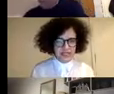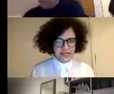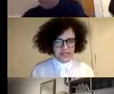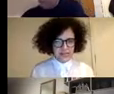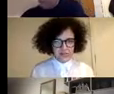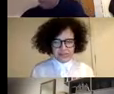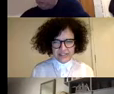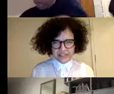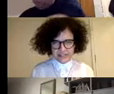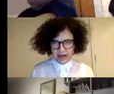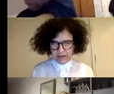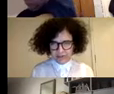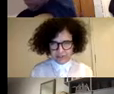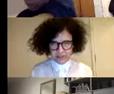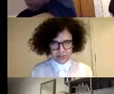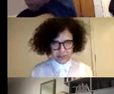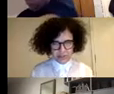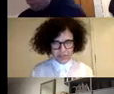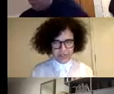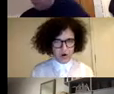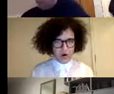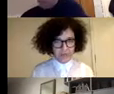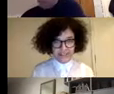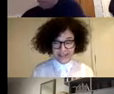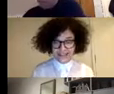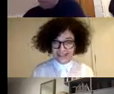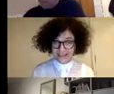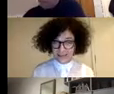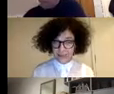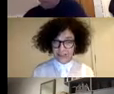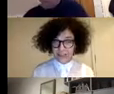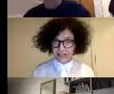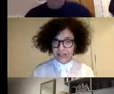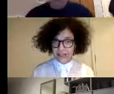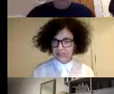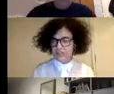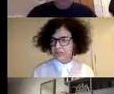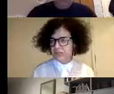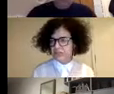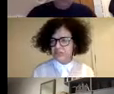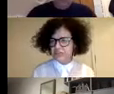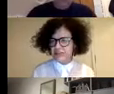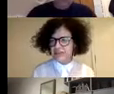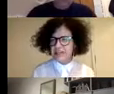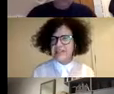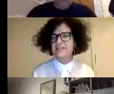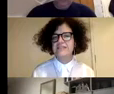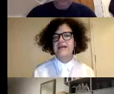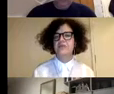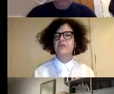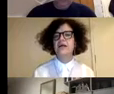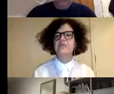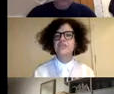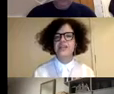During our research on Madagascar, we understood that there is very little